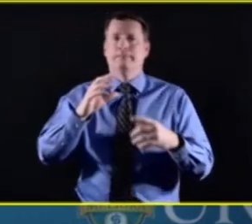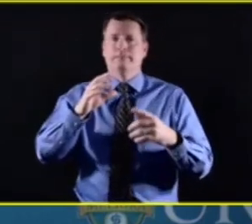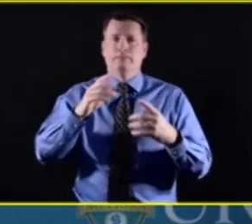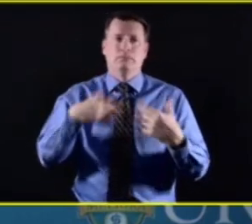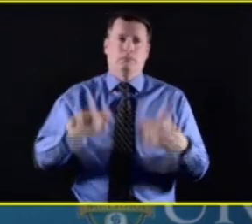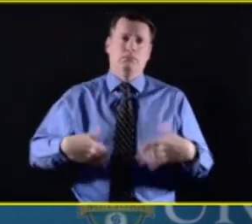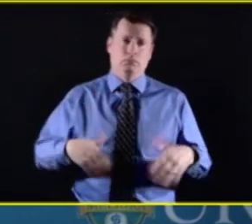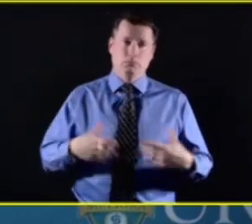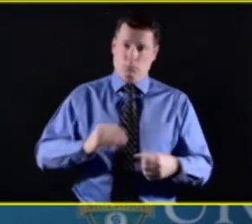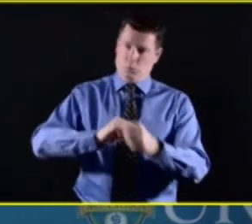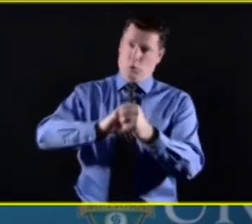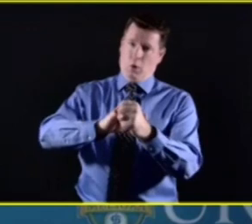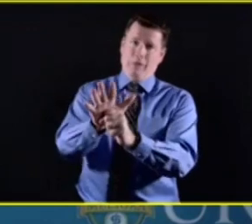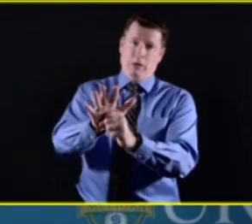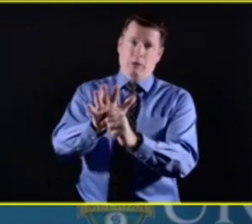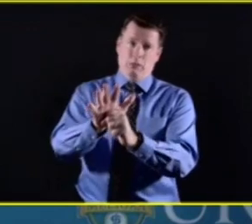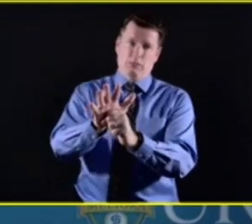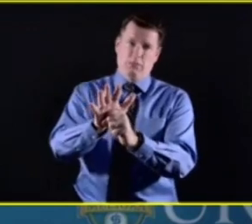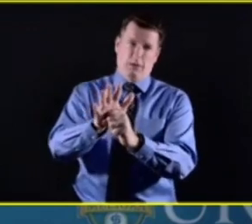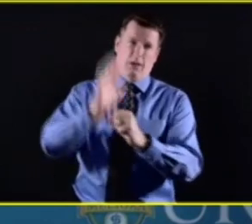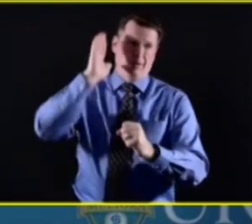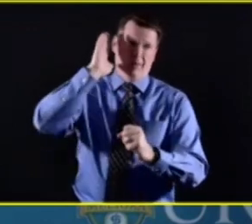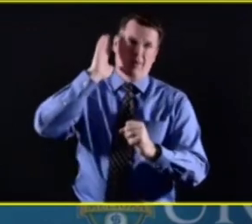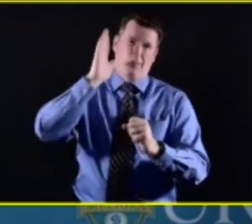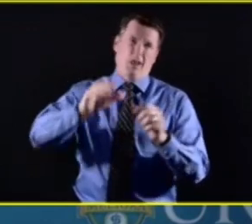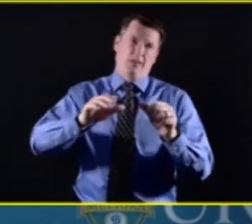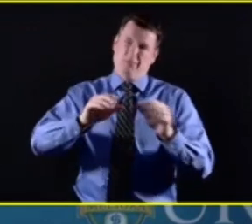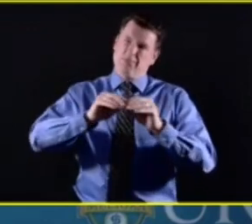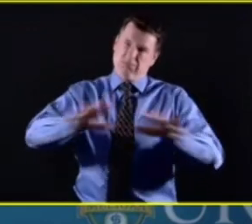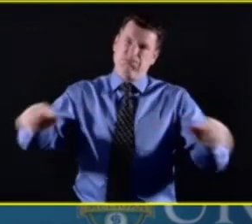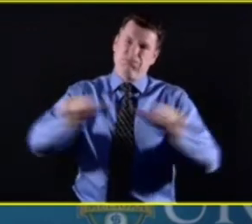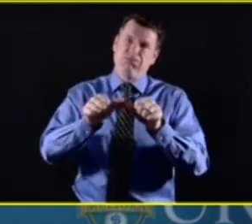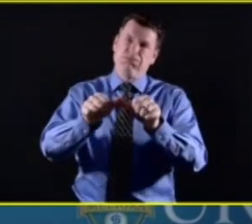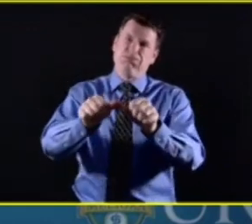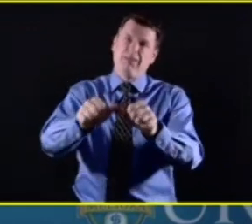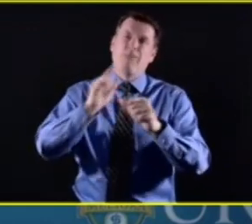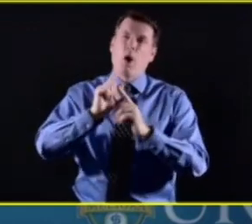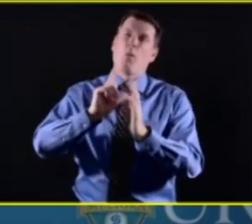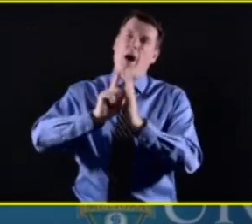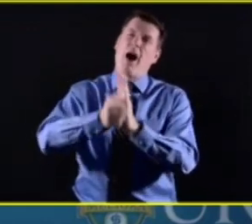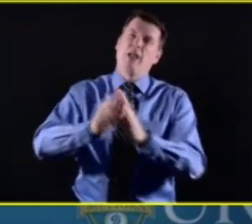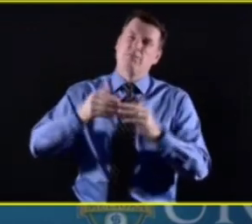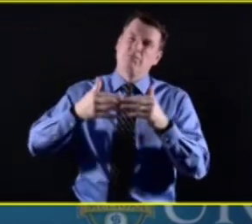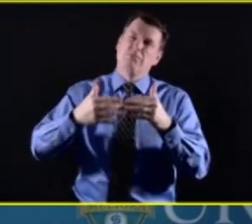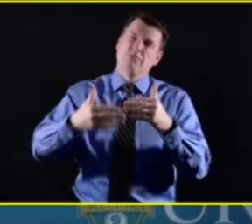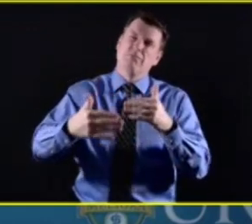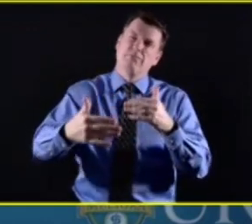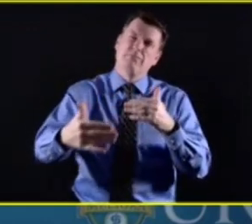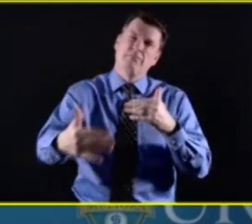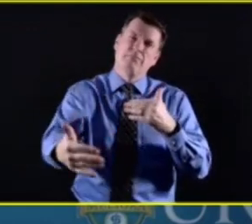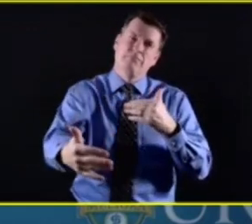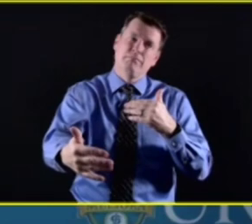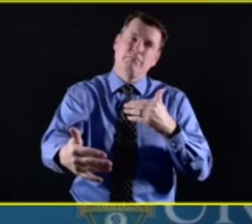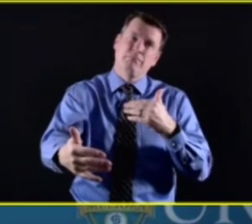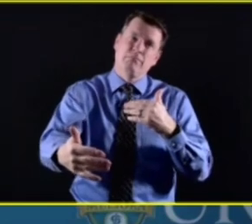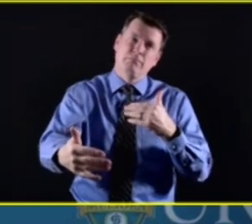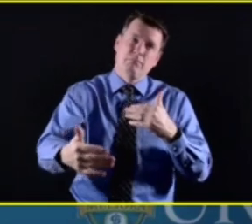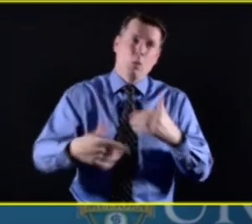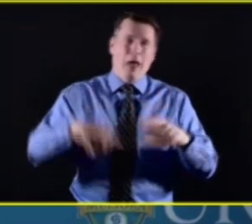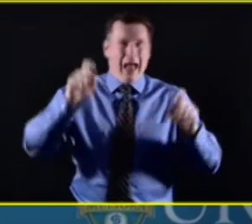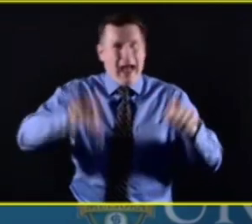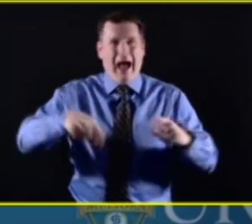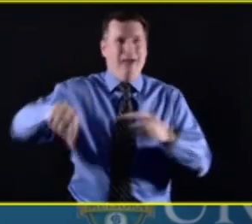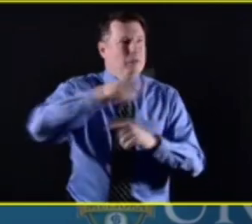uh, the opportunity here, the obligation for us all is to think creatively about